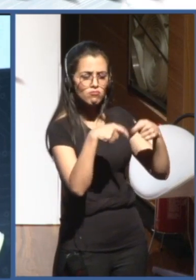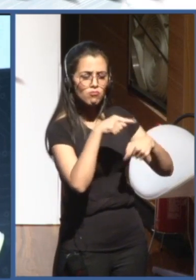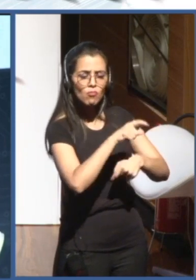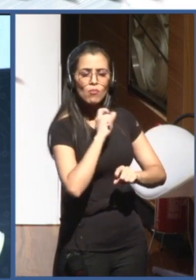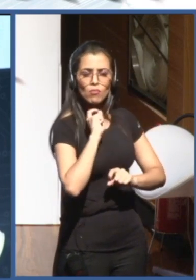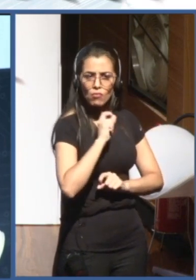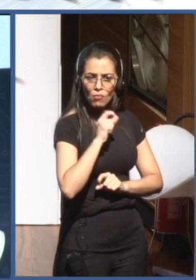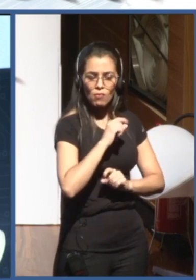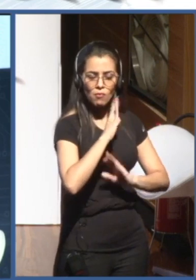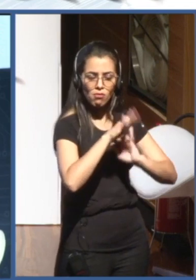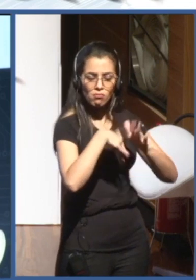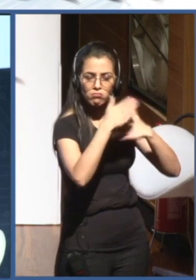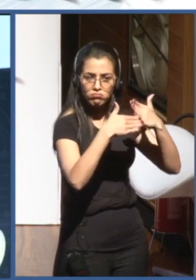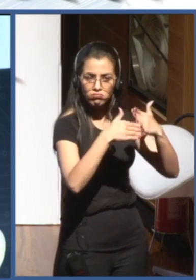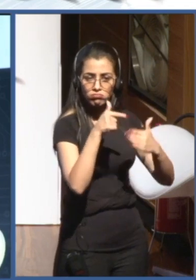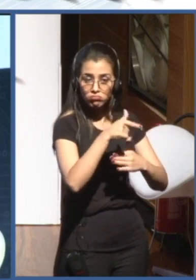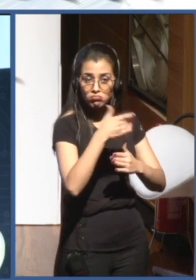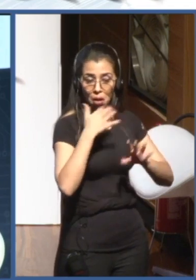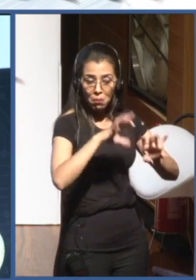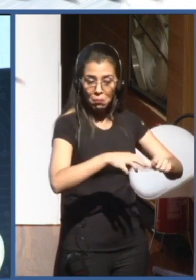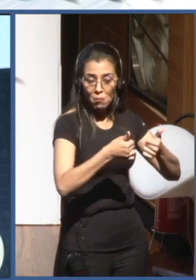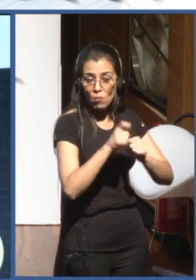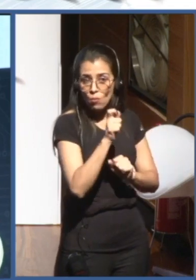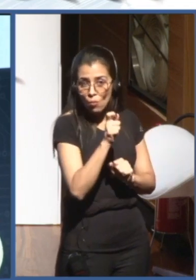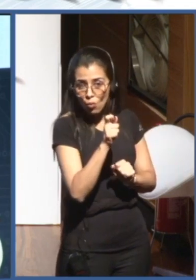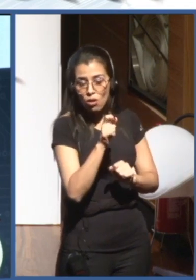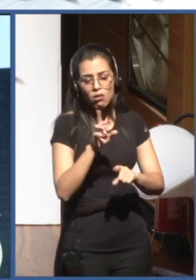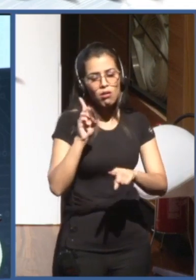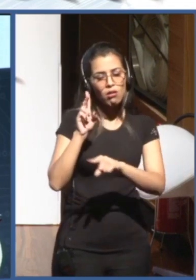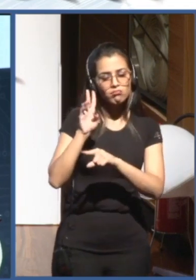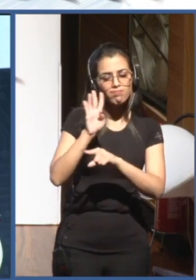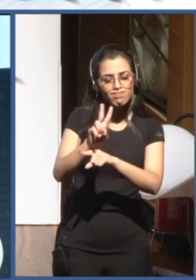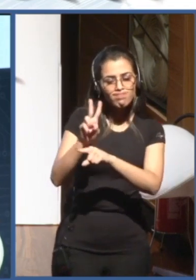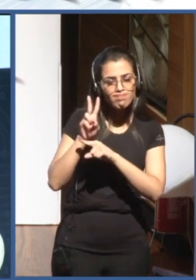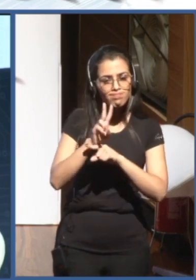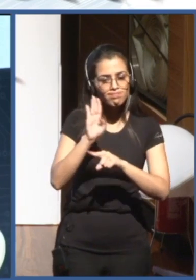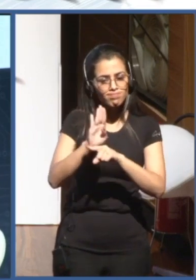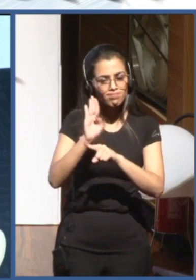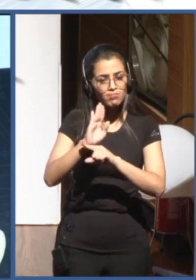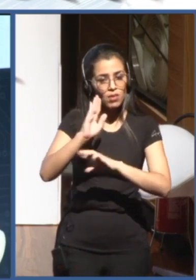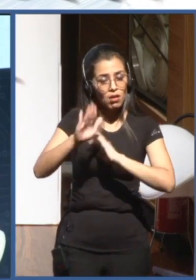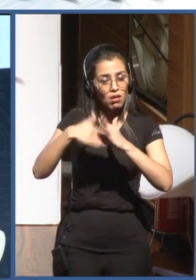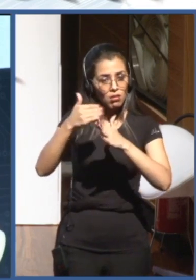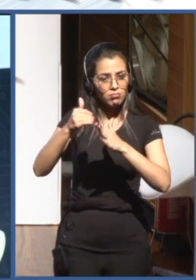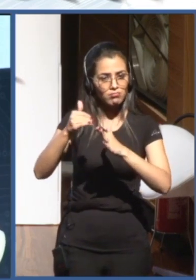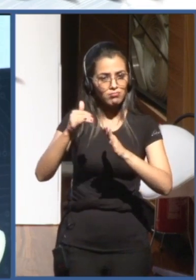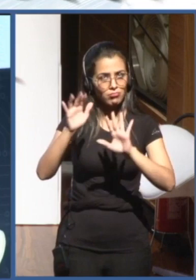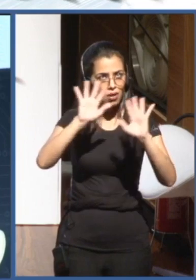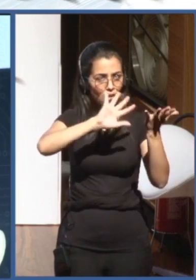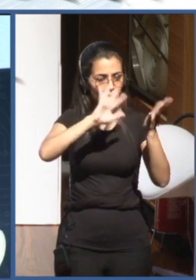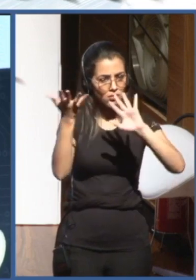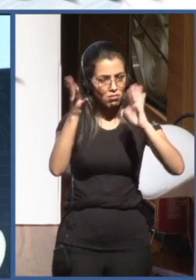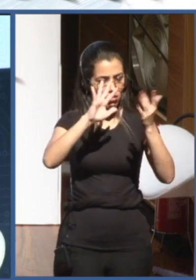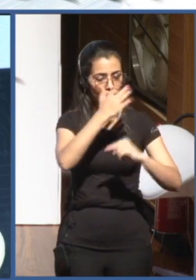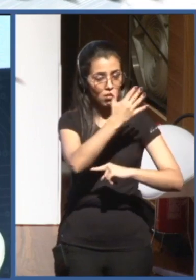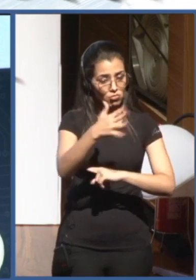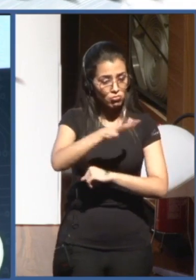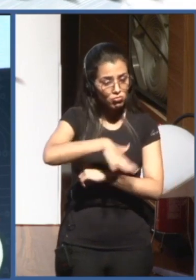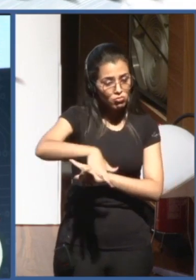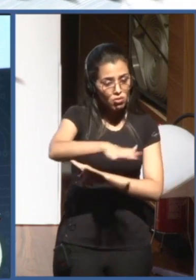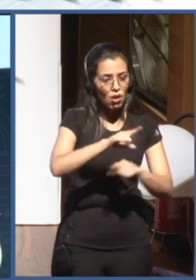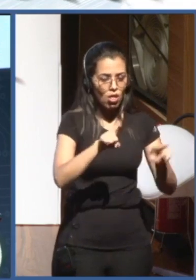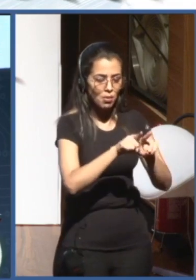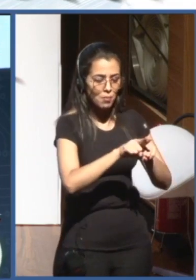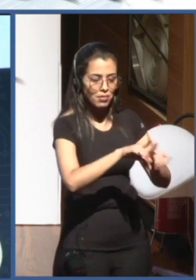address different problems in the region, from the issues of poverty, inclusion,